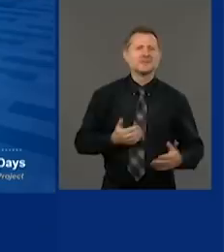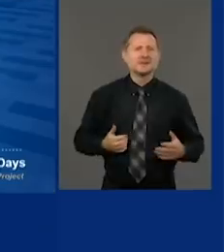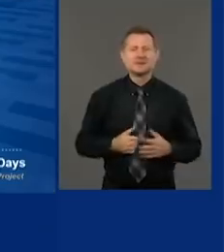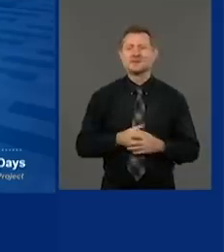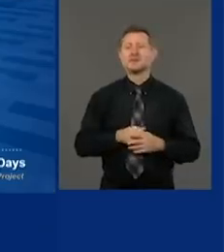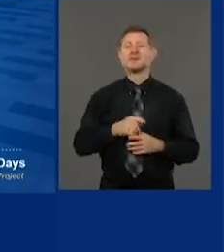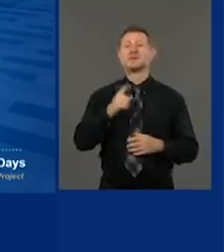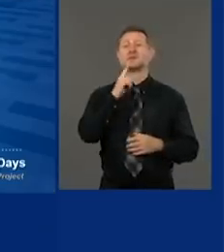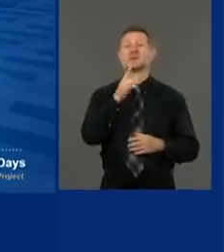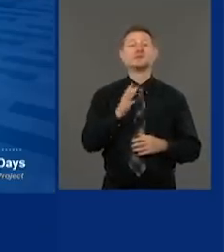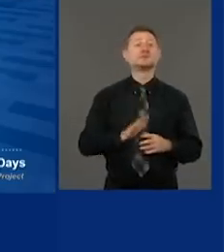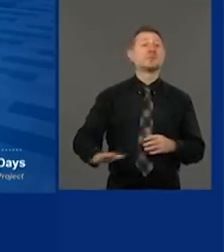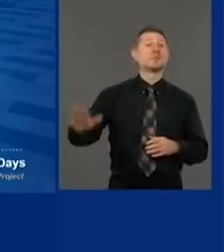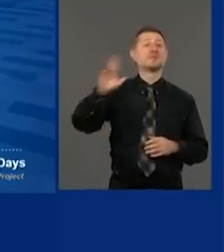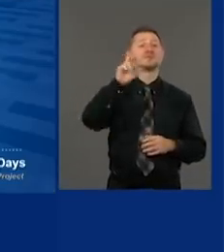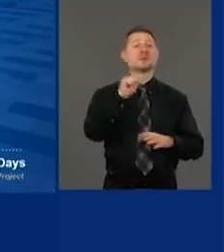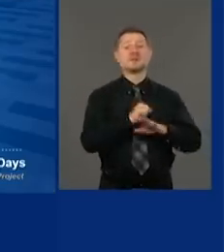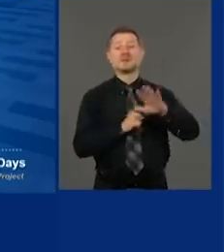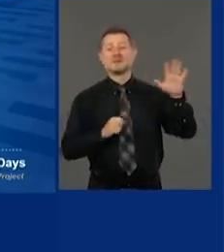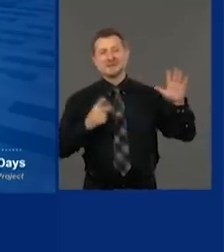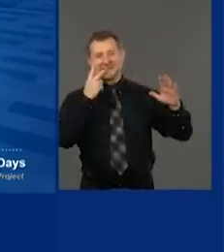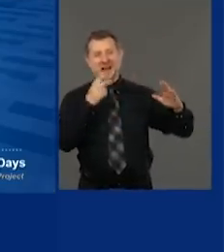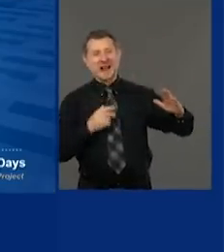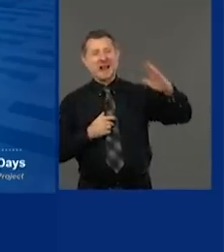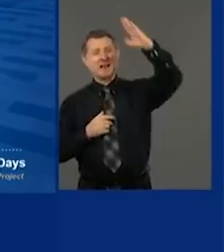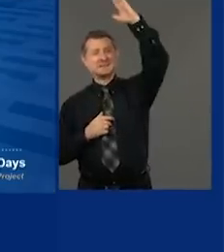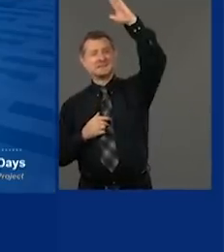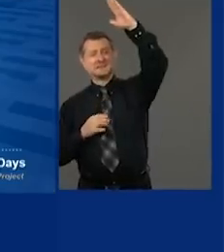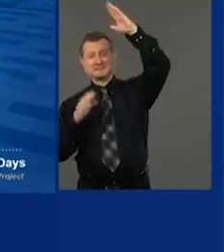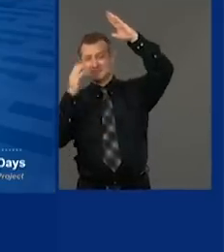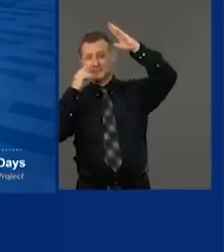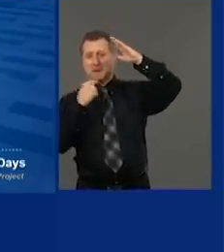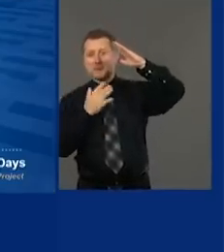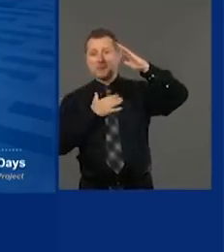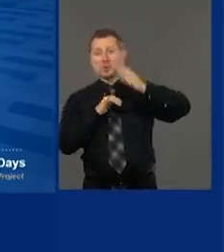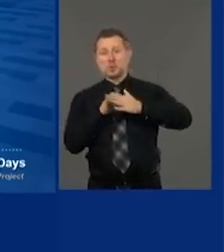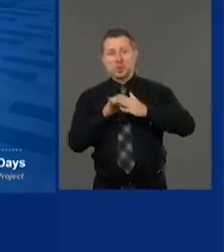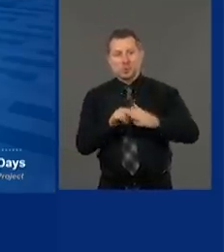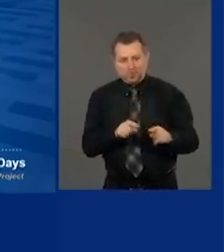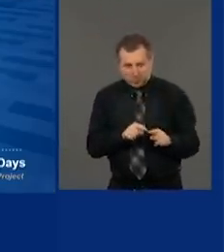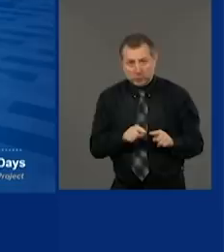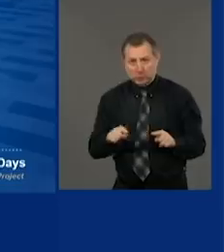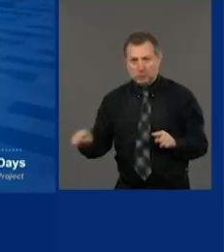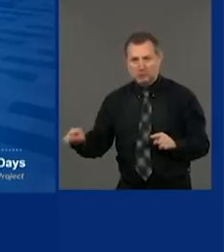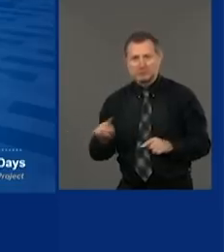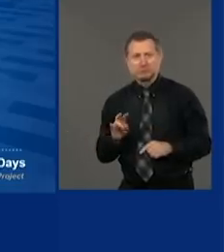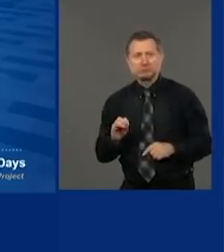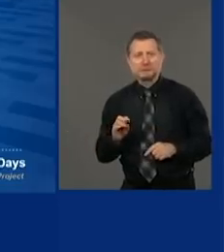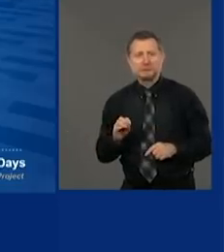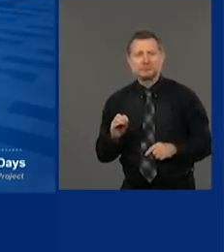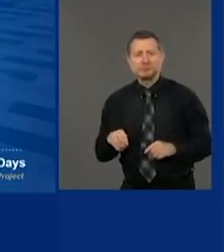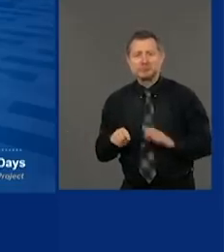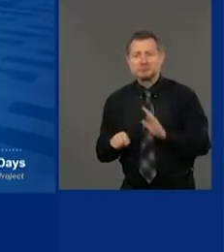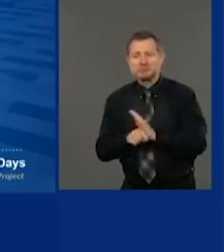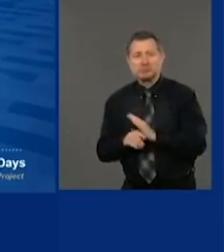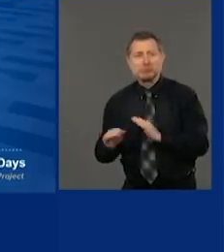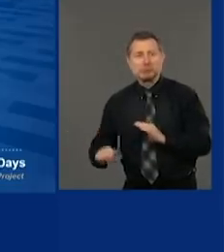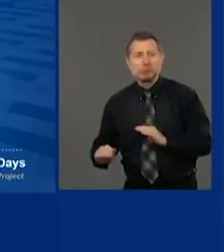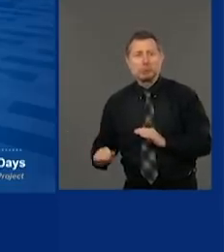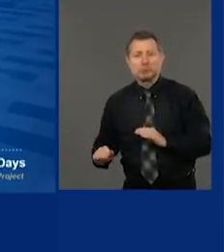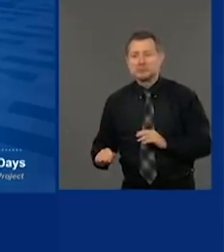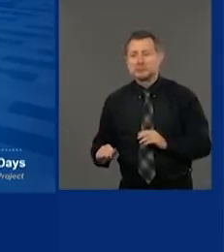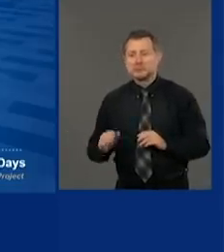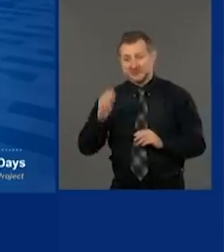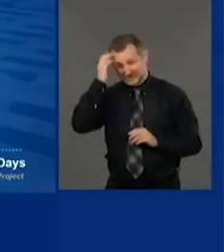is going up. New York is down 70%. These other states,